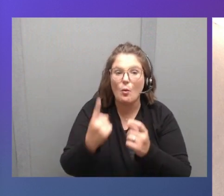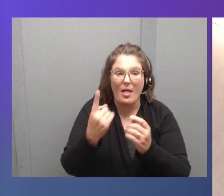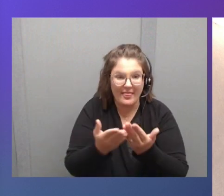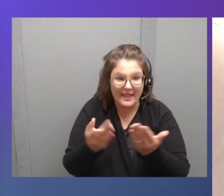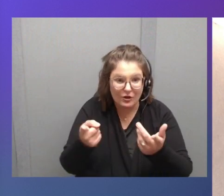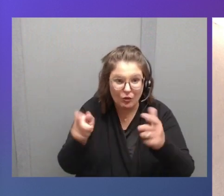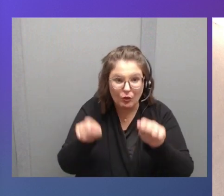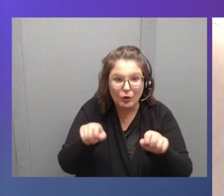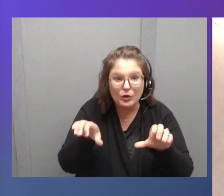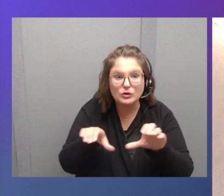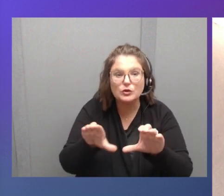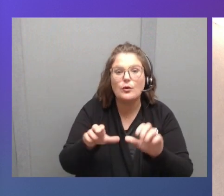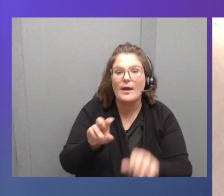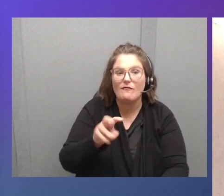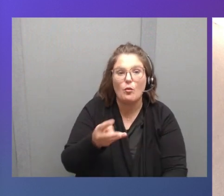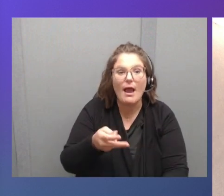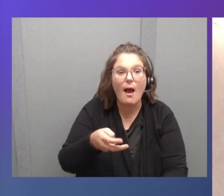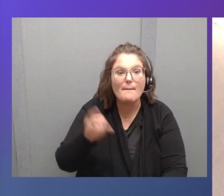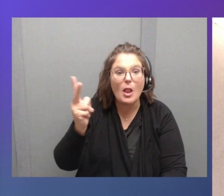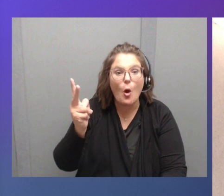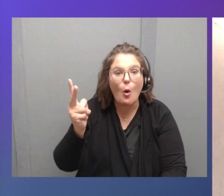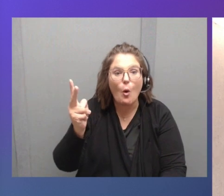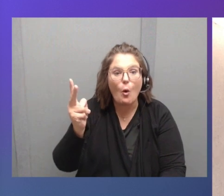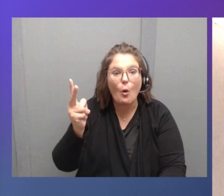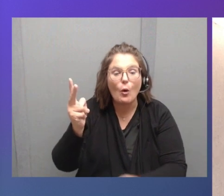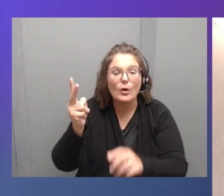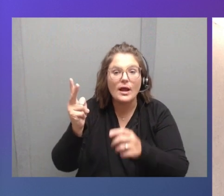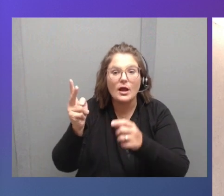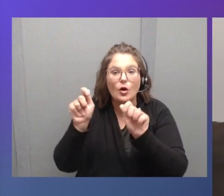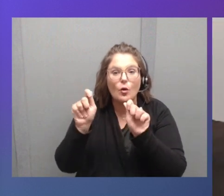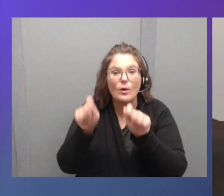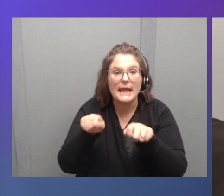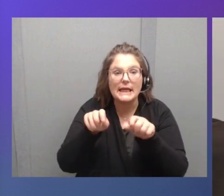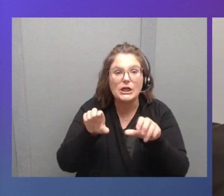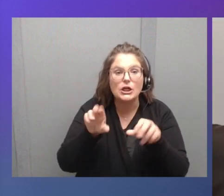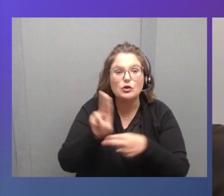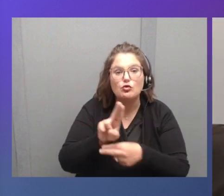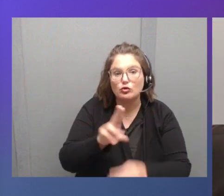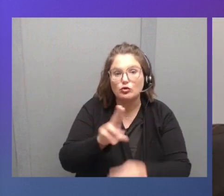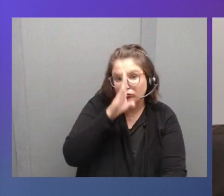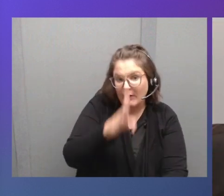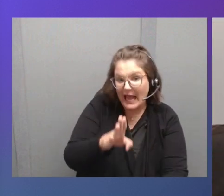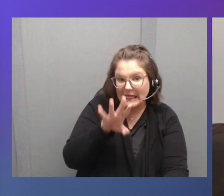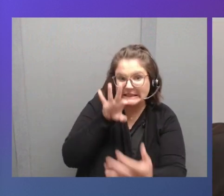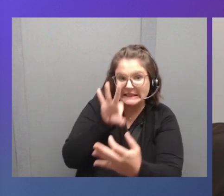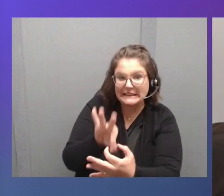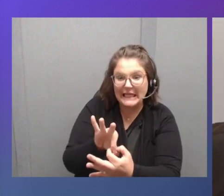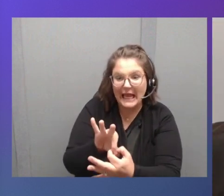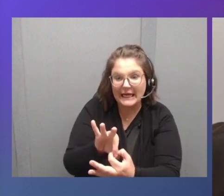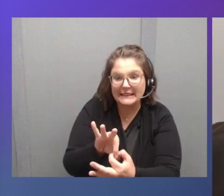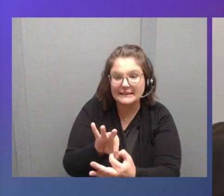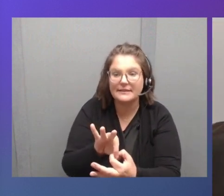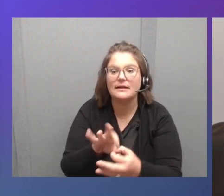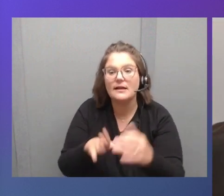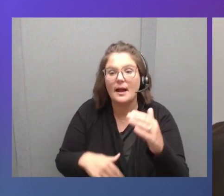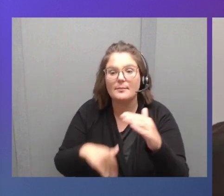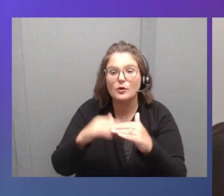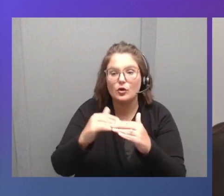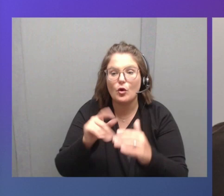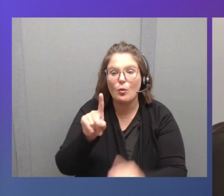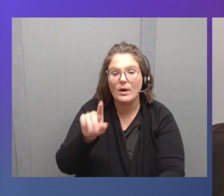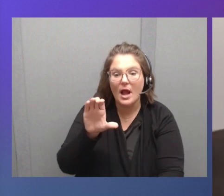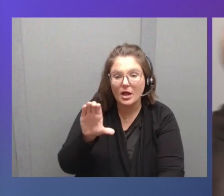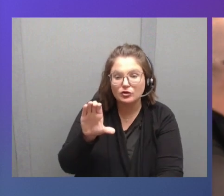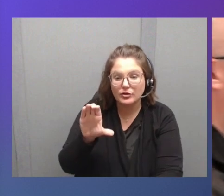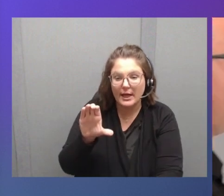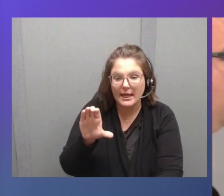So if we upload to AWS, we can actually use something like direct connect. So we could actually go all the way up to 100 gigabits per second.